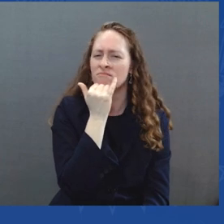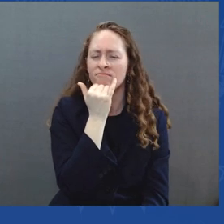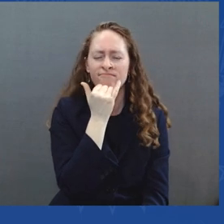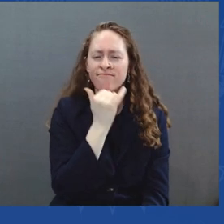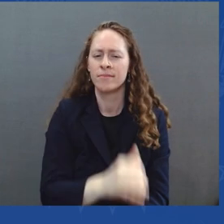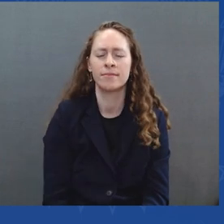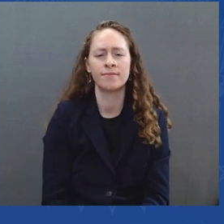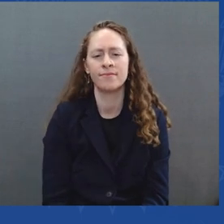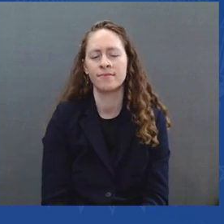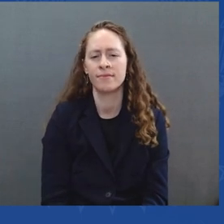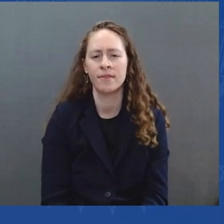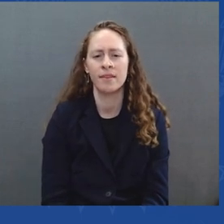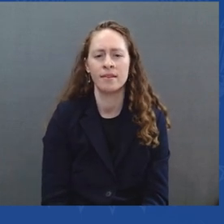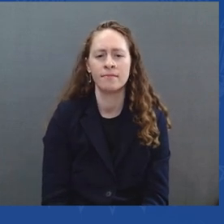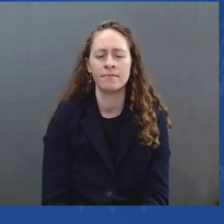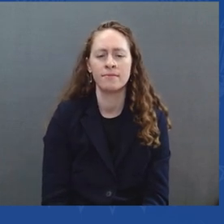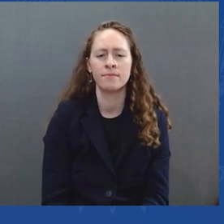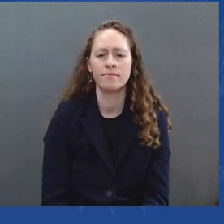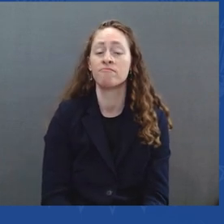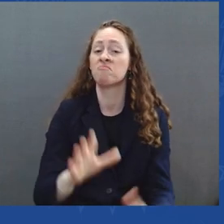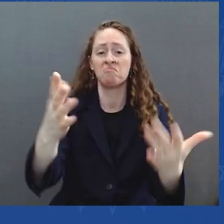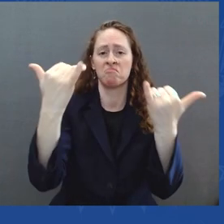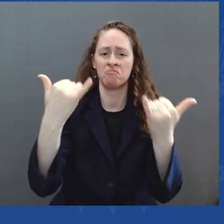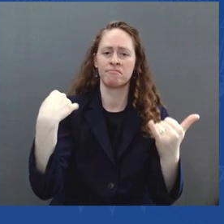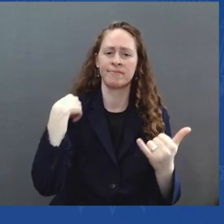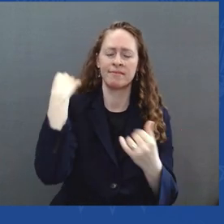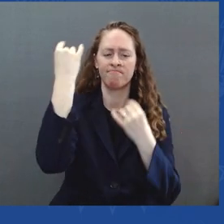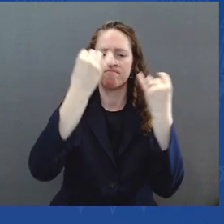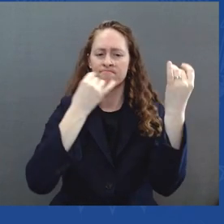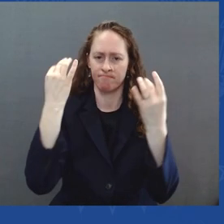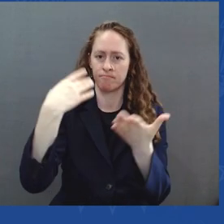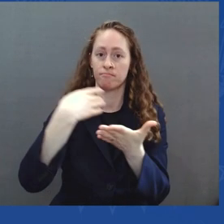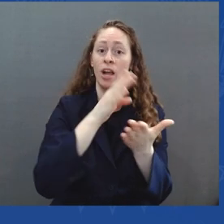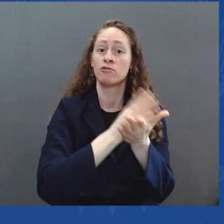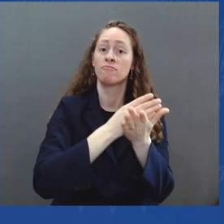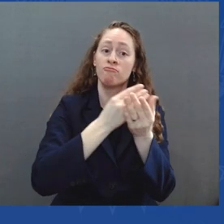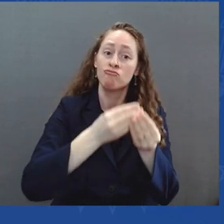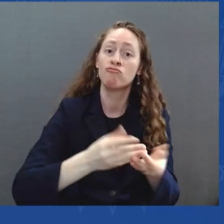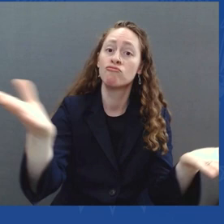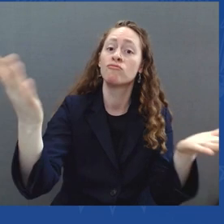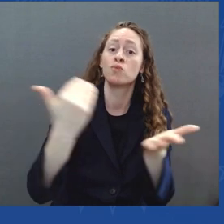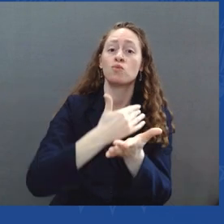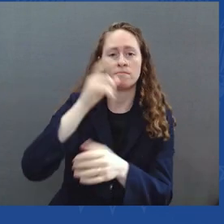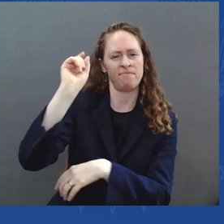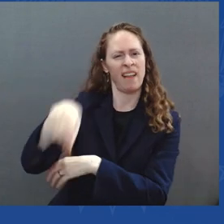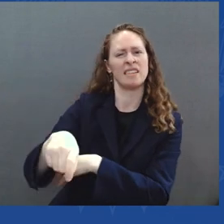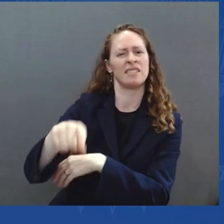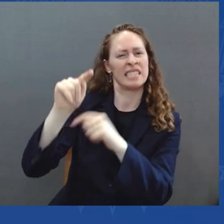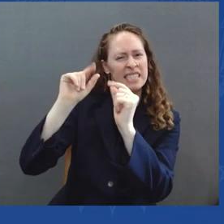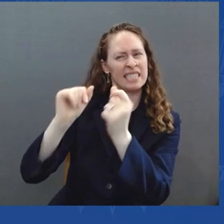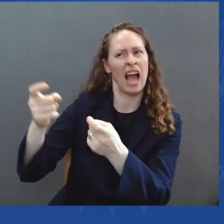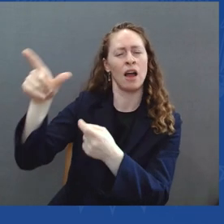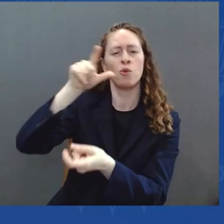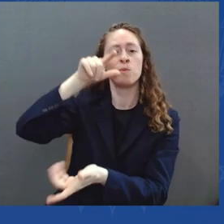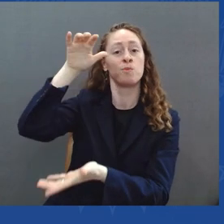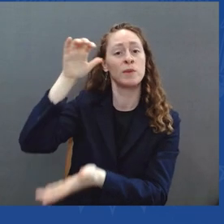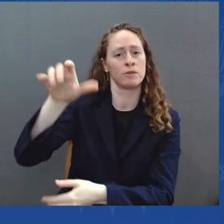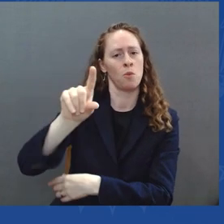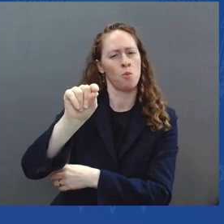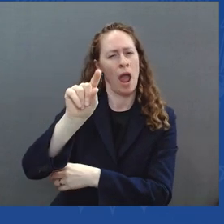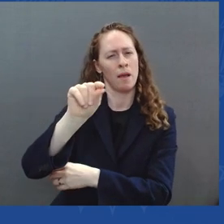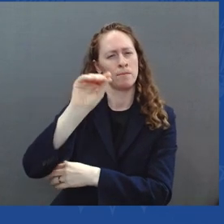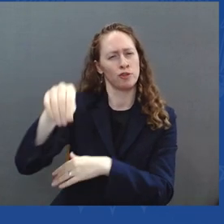tax, that applies only to the top 1 100th of 1 percent of American households.